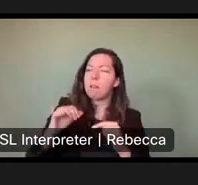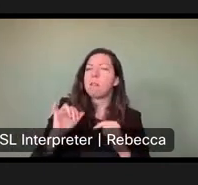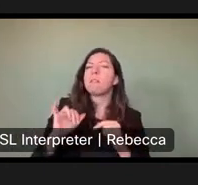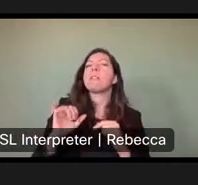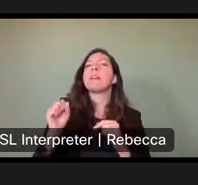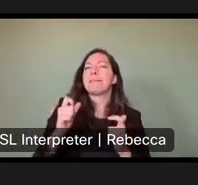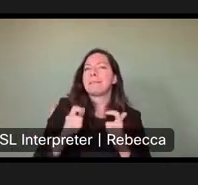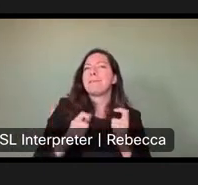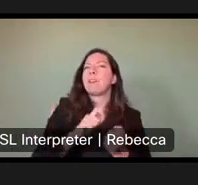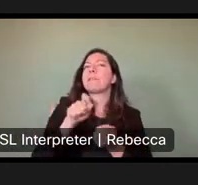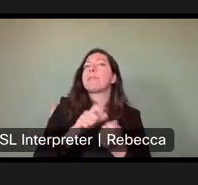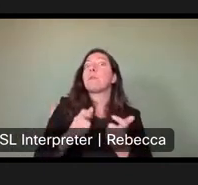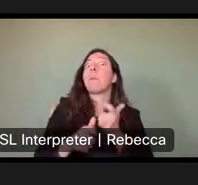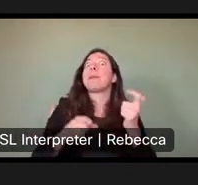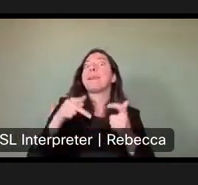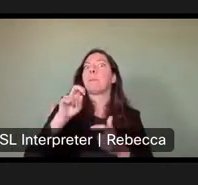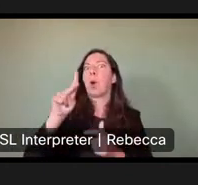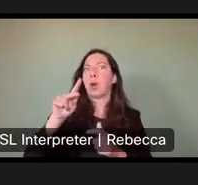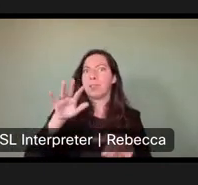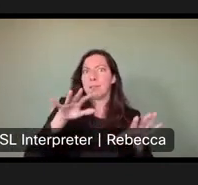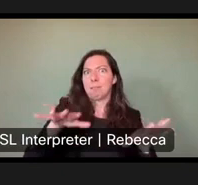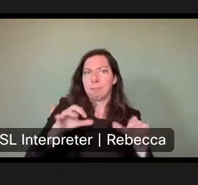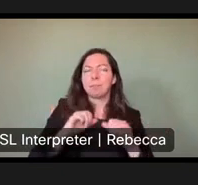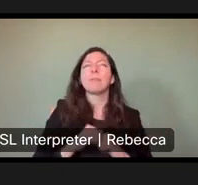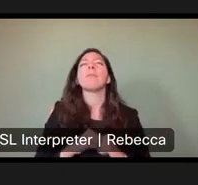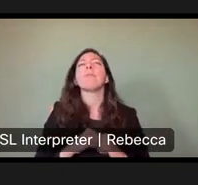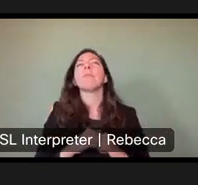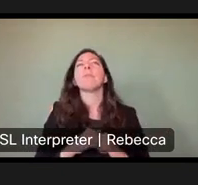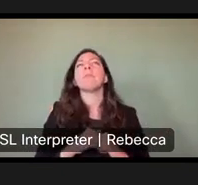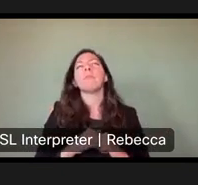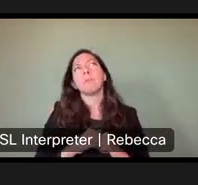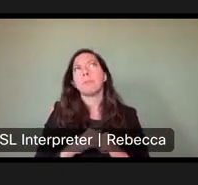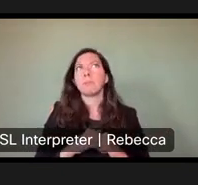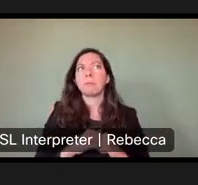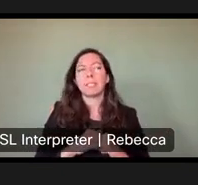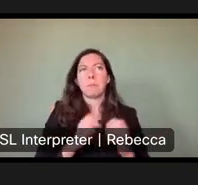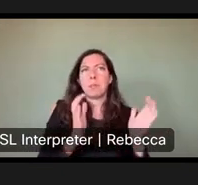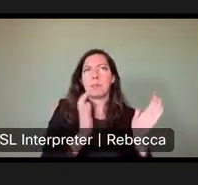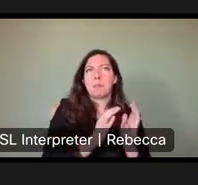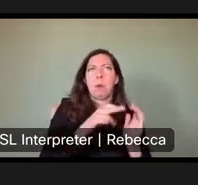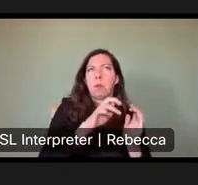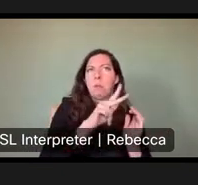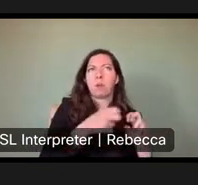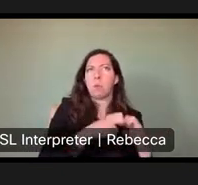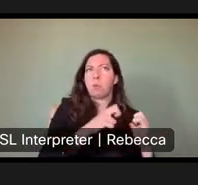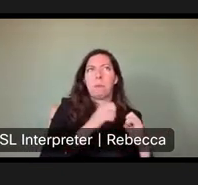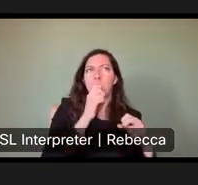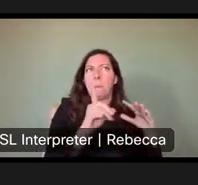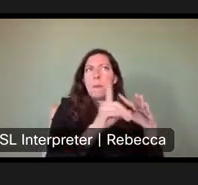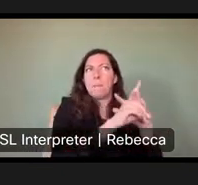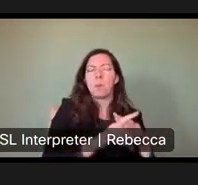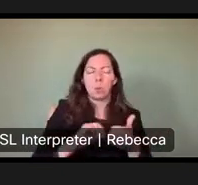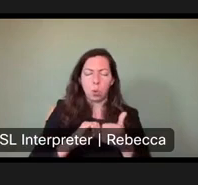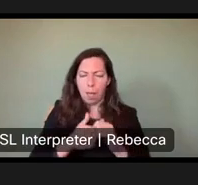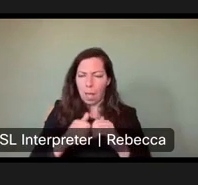the biggest parks. There are probably ways to. Again, take targeted approaches attack the